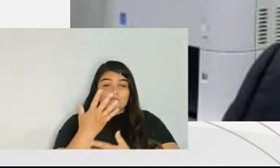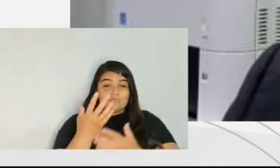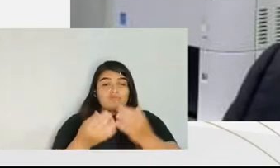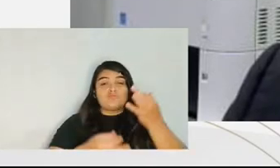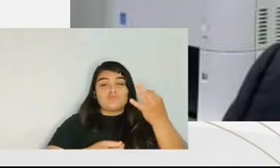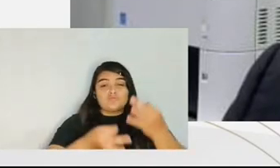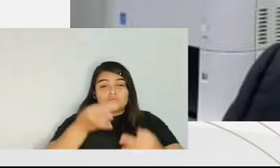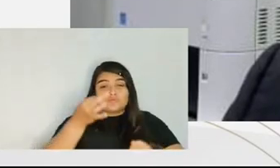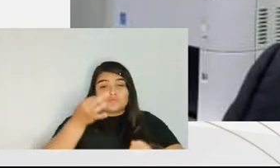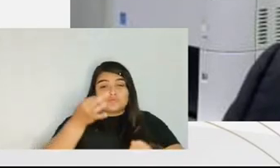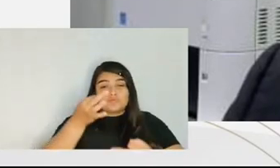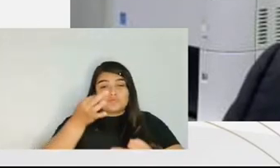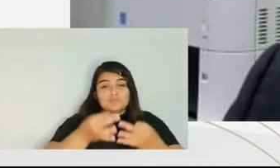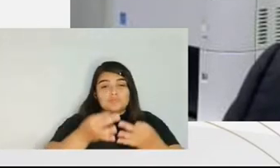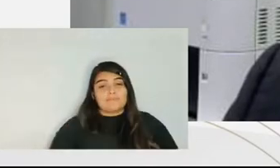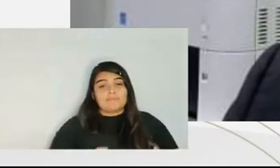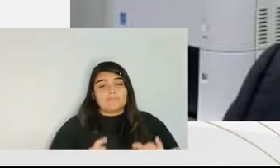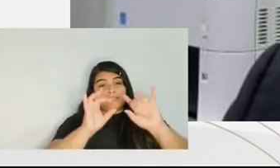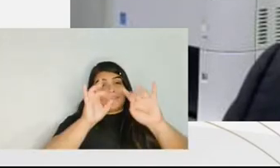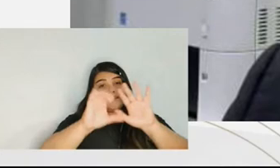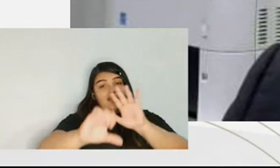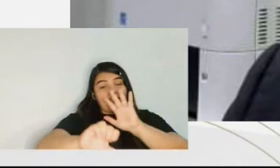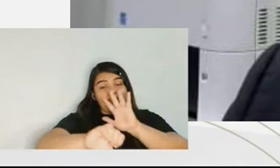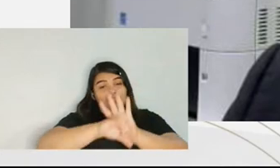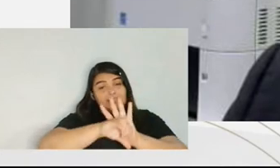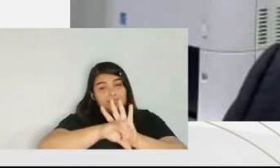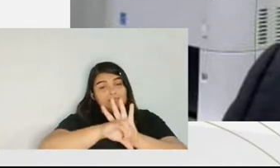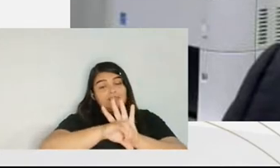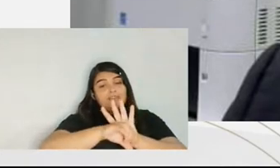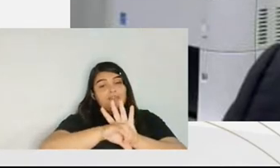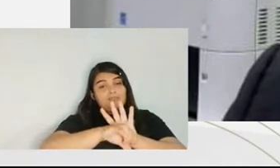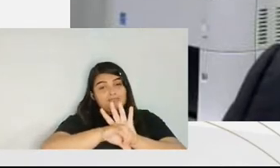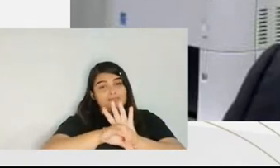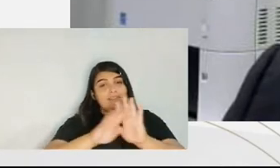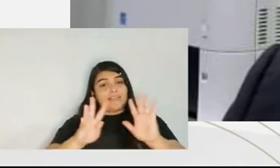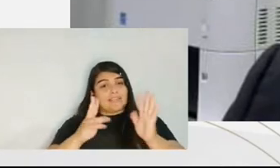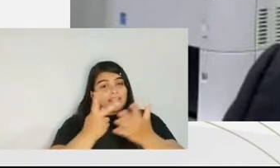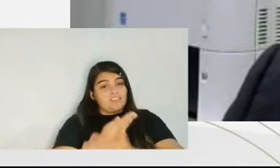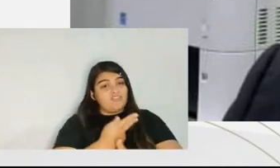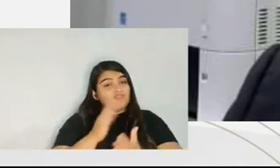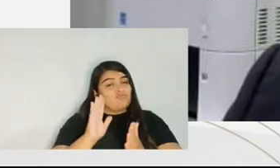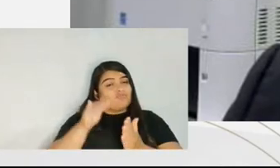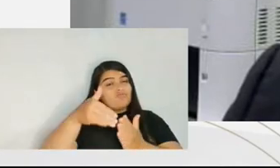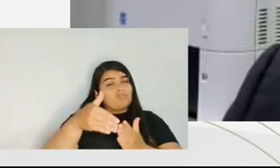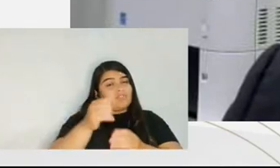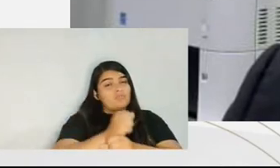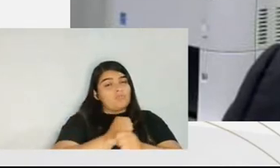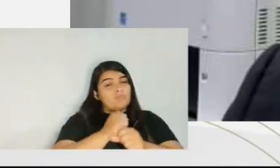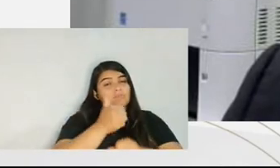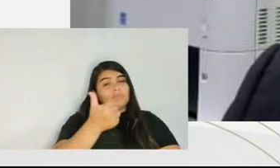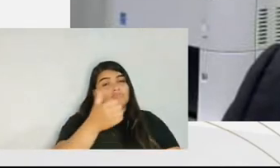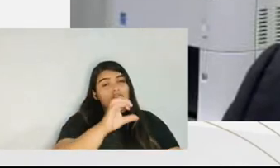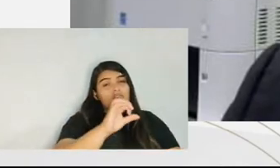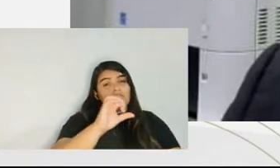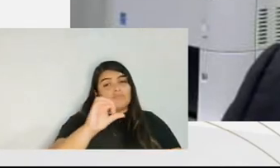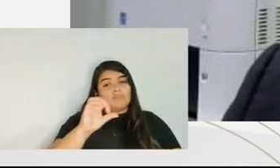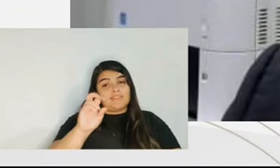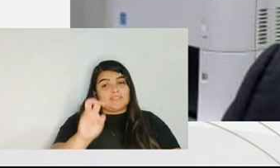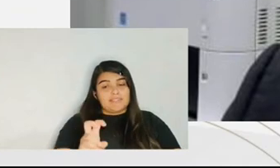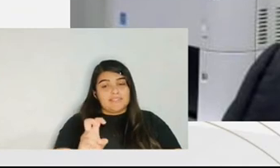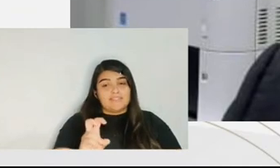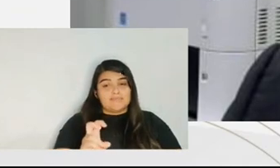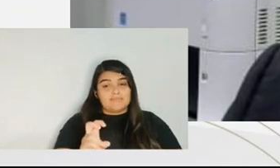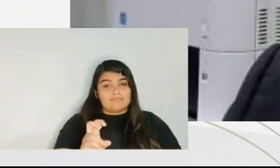all the criminal judgments, which happened at the